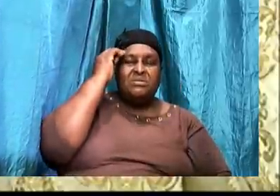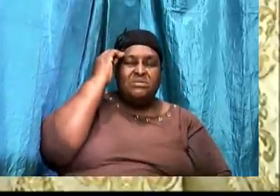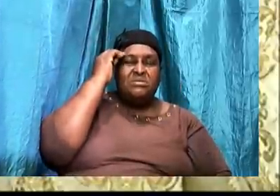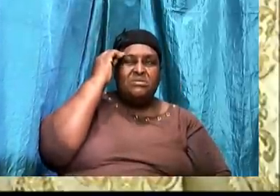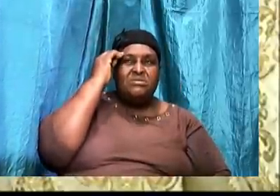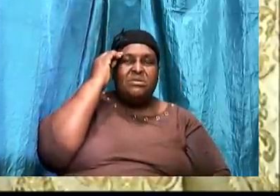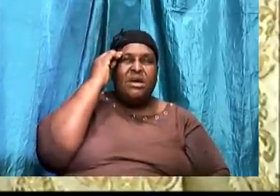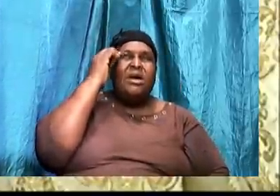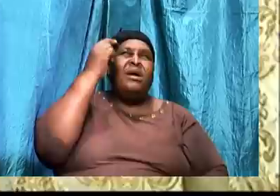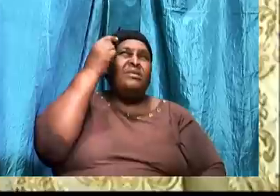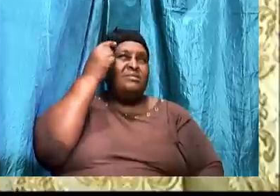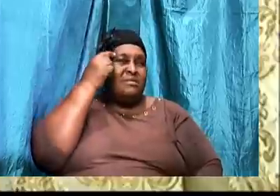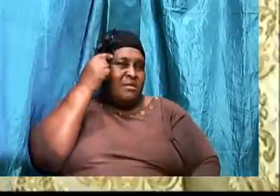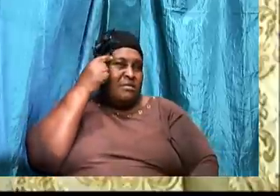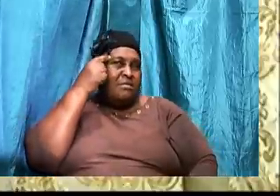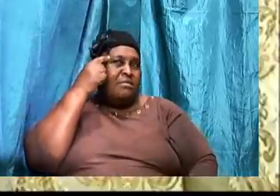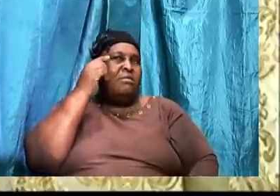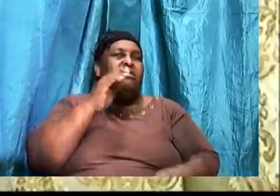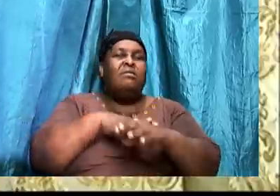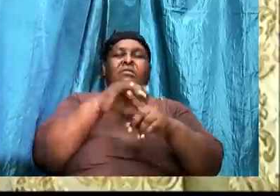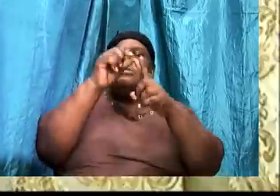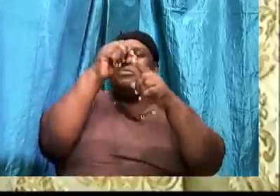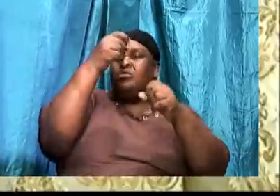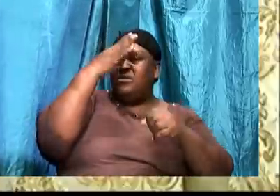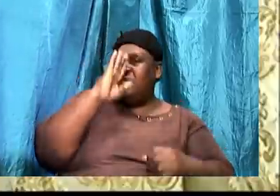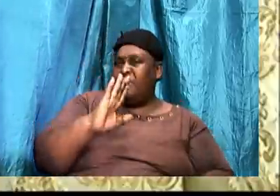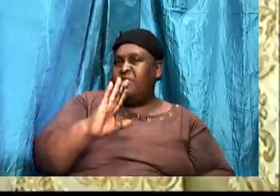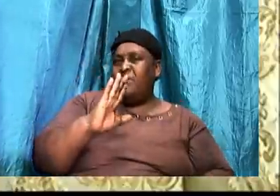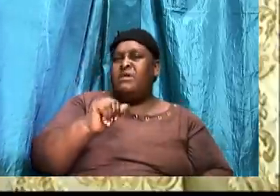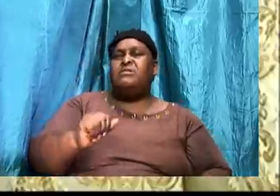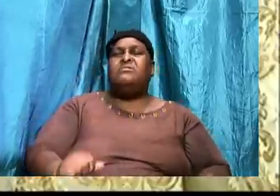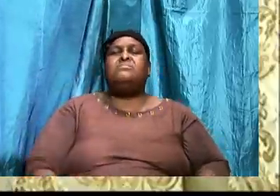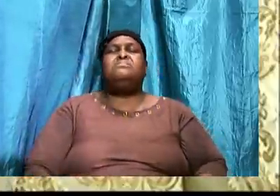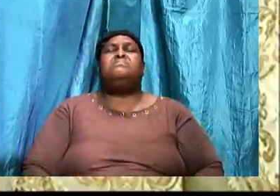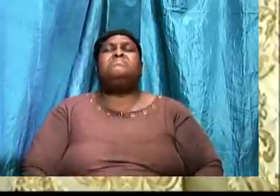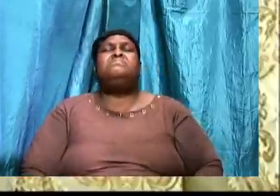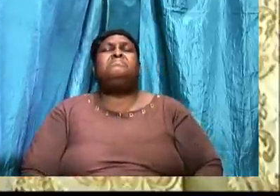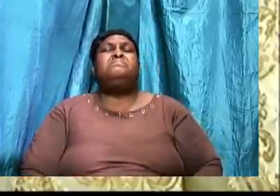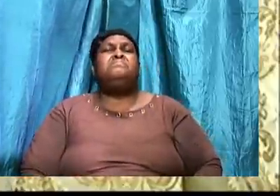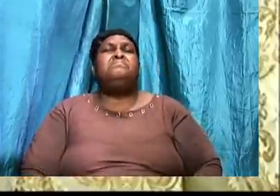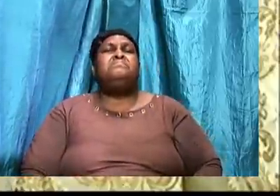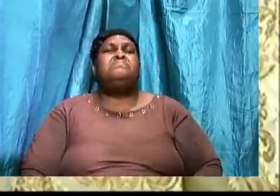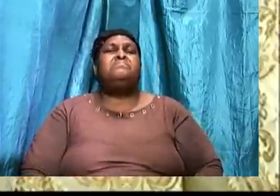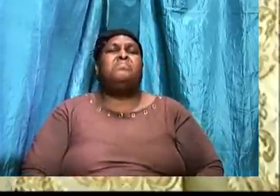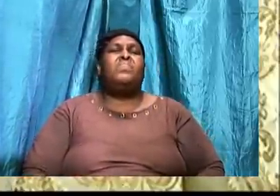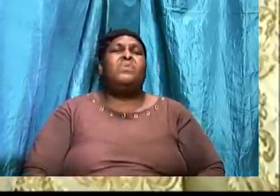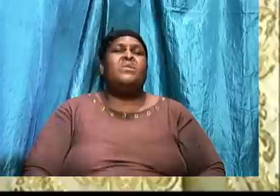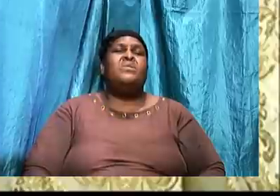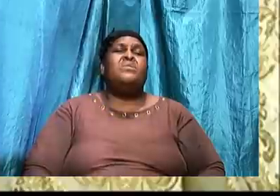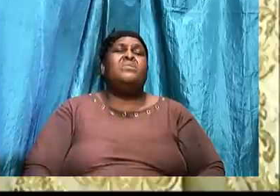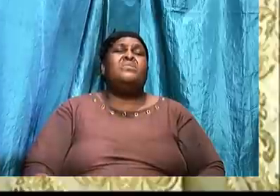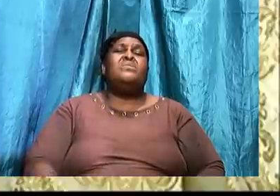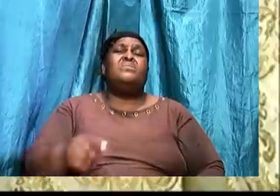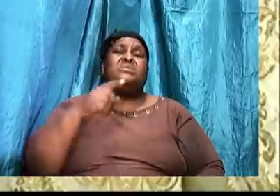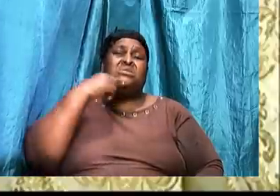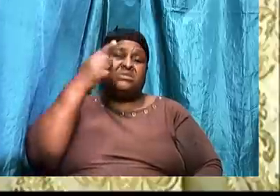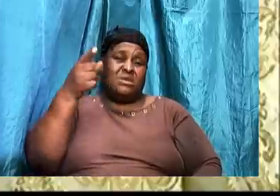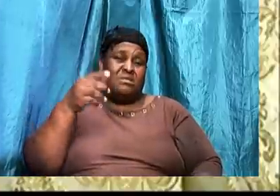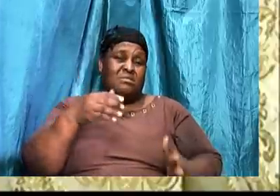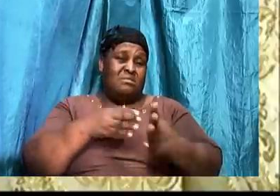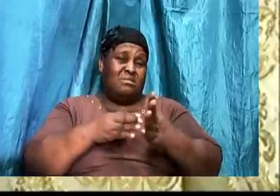You will find it just coming out. Just like it's a natural part of you. We did say, also,